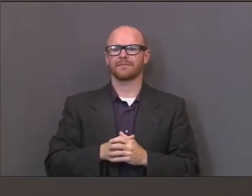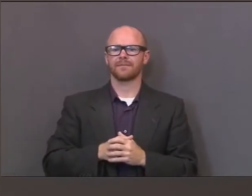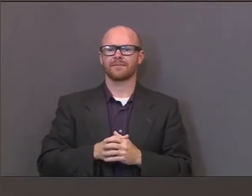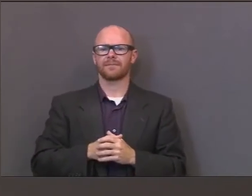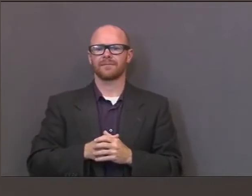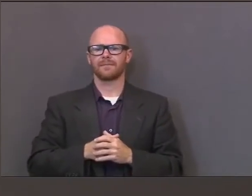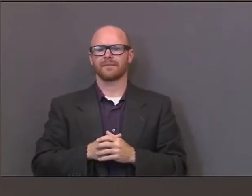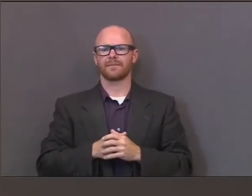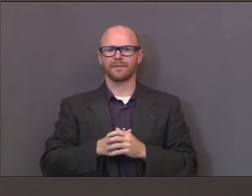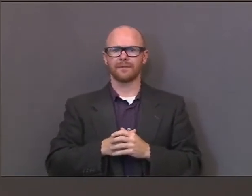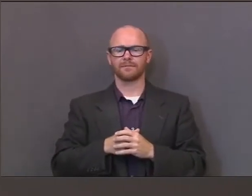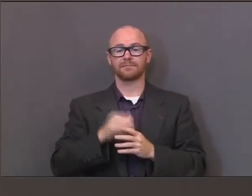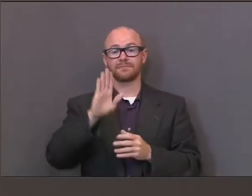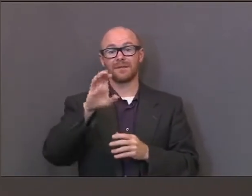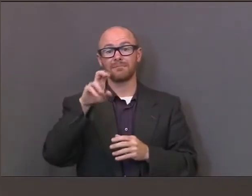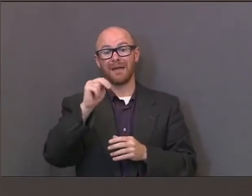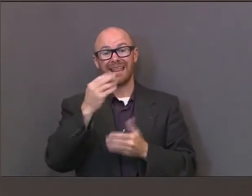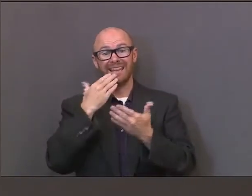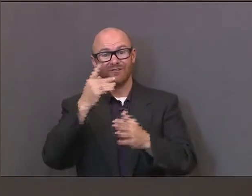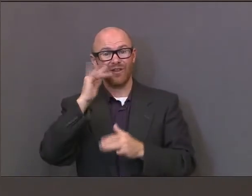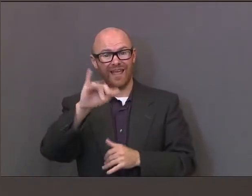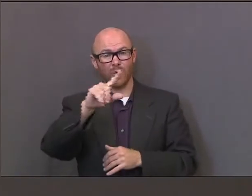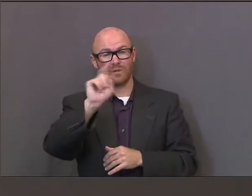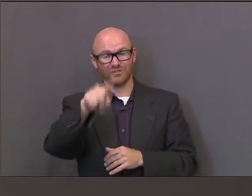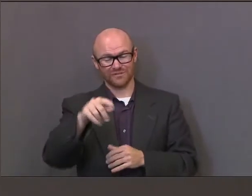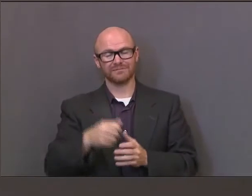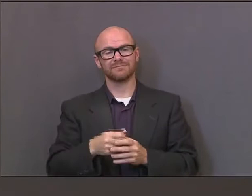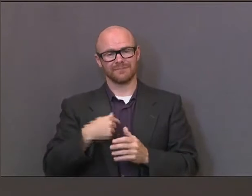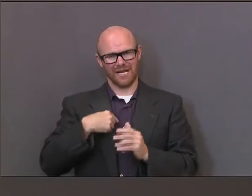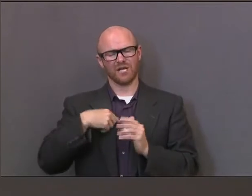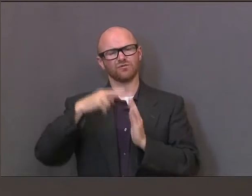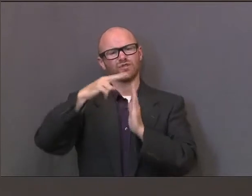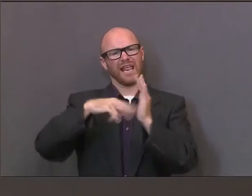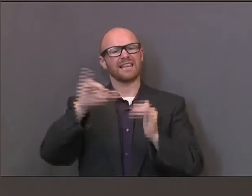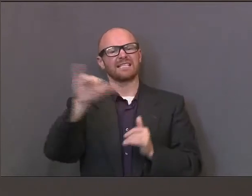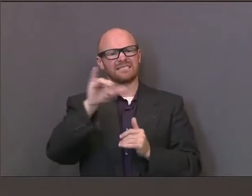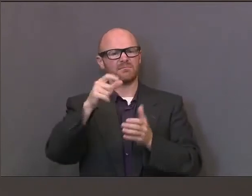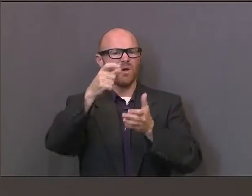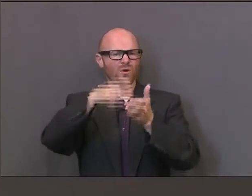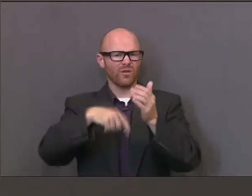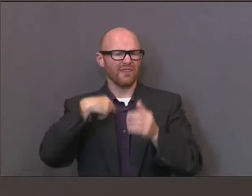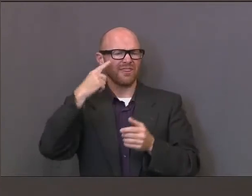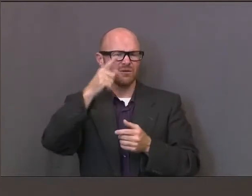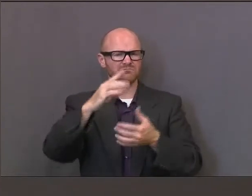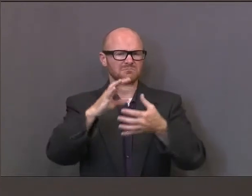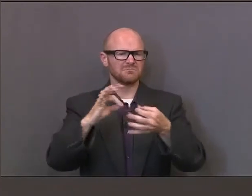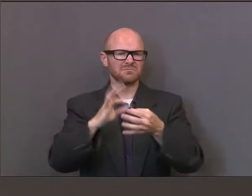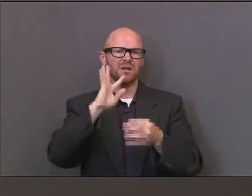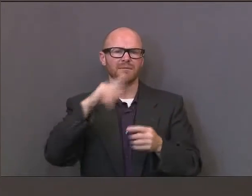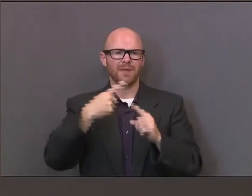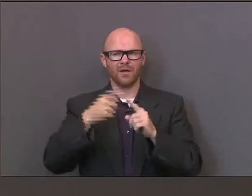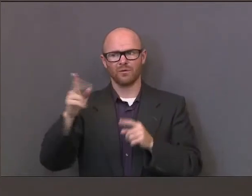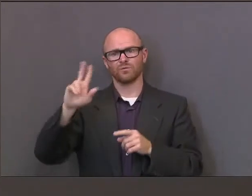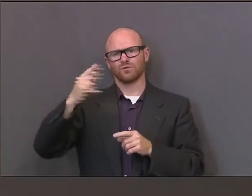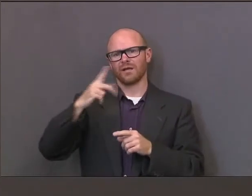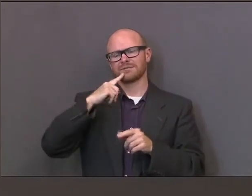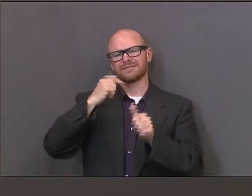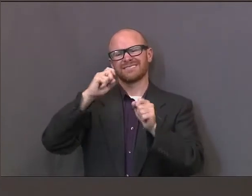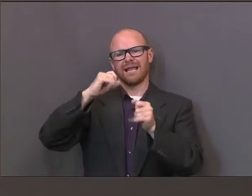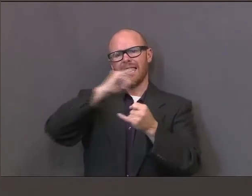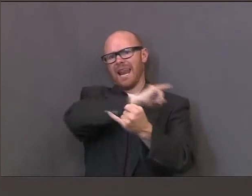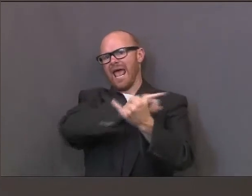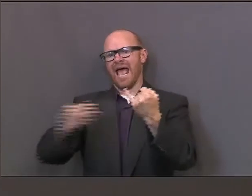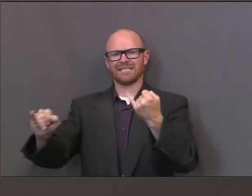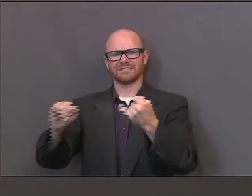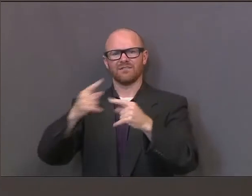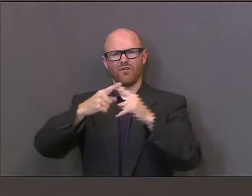So, Ben, thanks for that question. I read that same article, I think, that you're referring to, that puts Utah last for protecting teachers from the